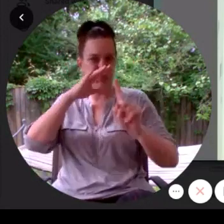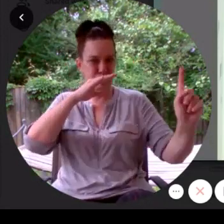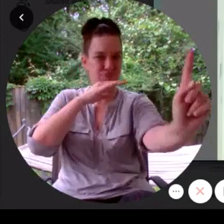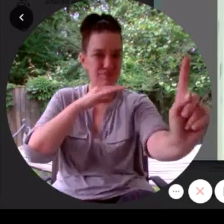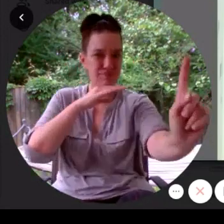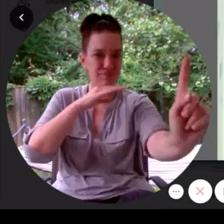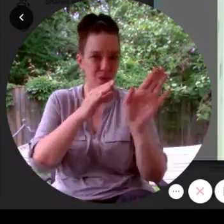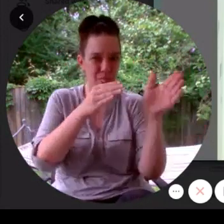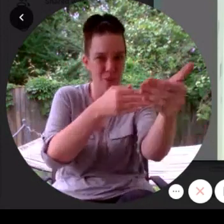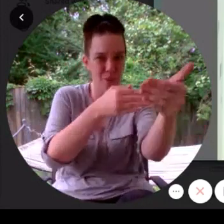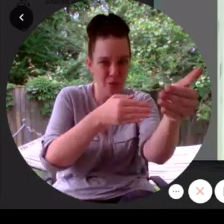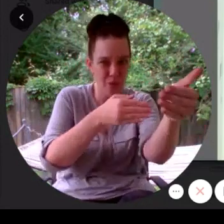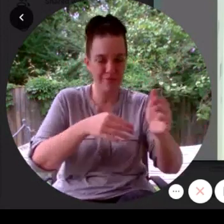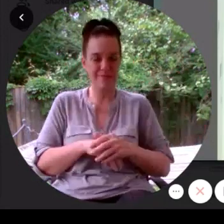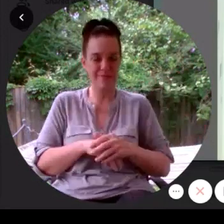corner.